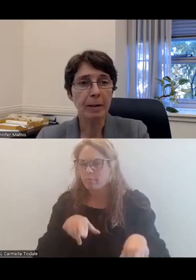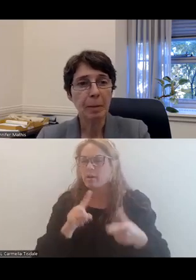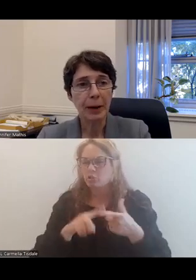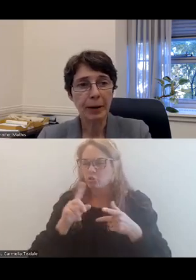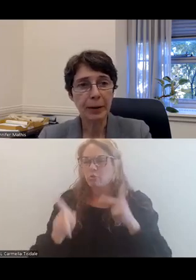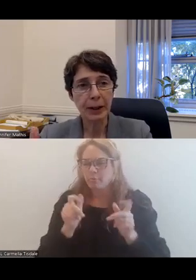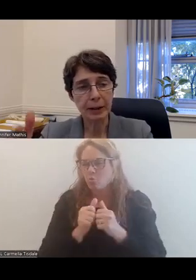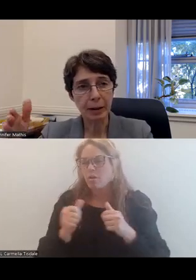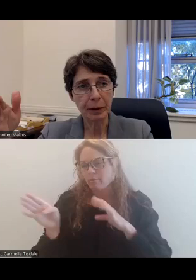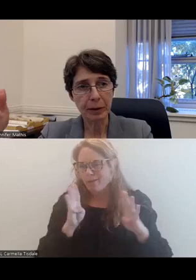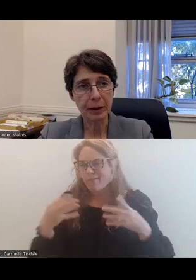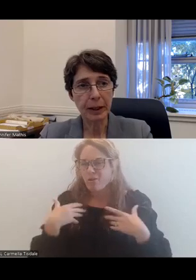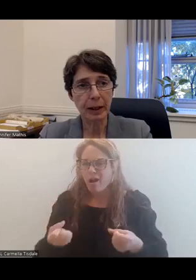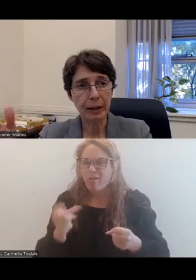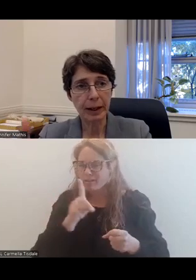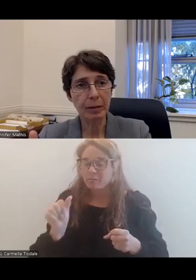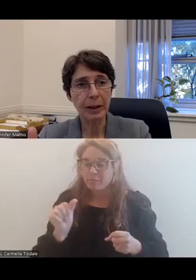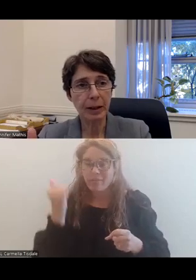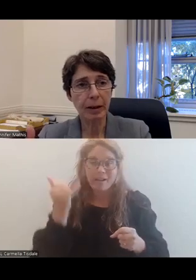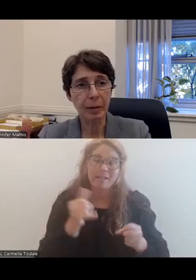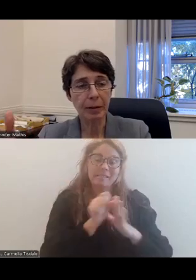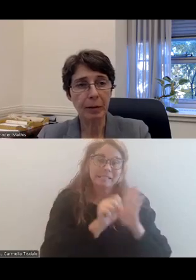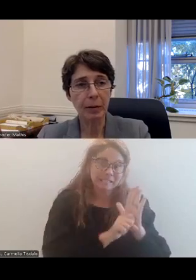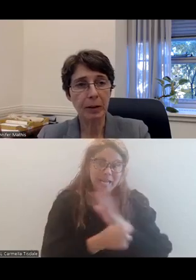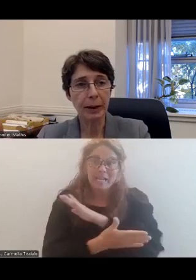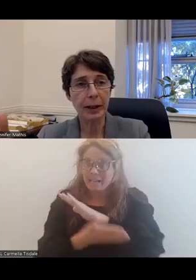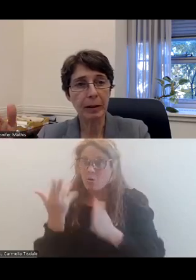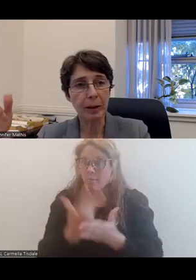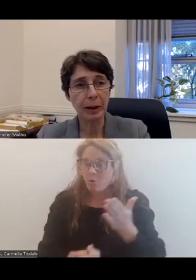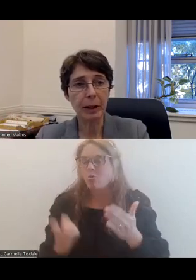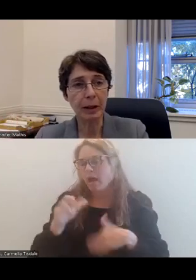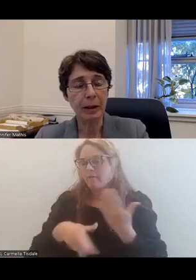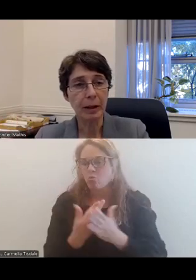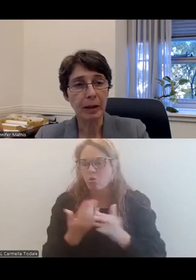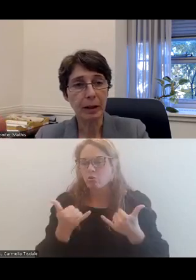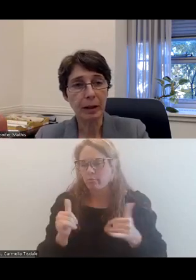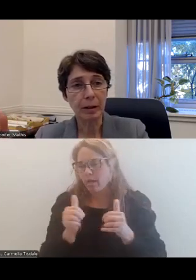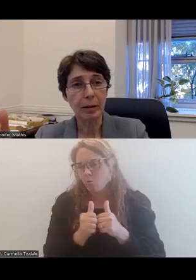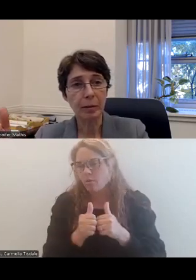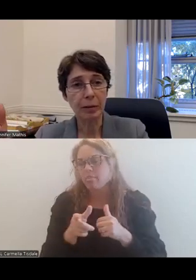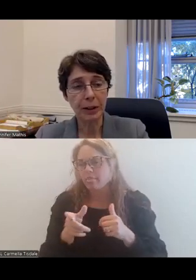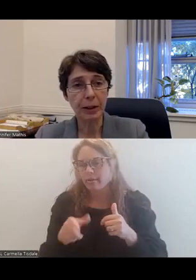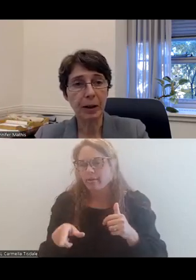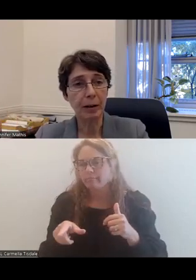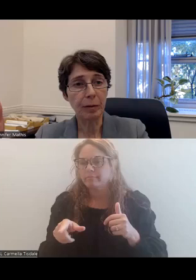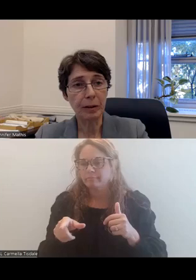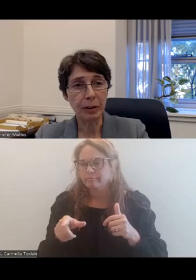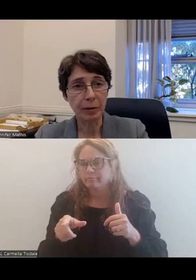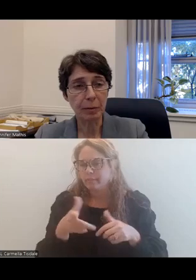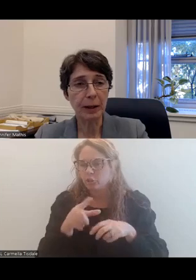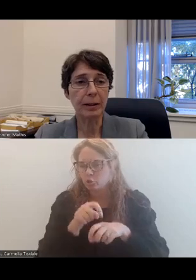disabilities. The idea is that both the state and county have a role to play here with the provision